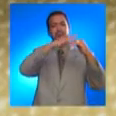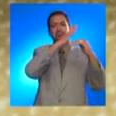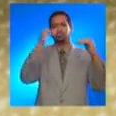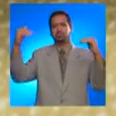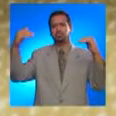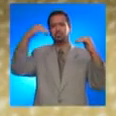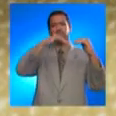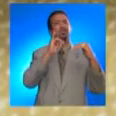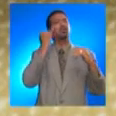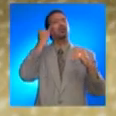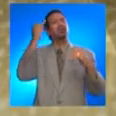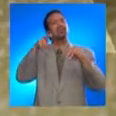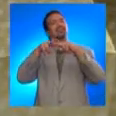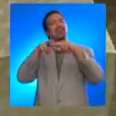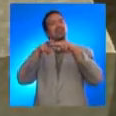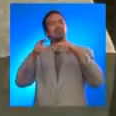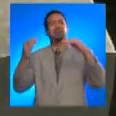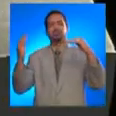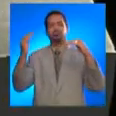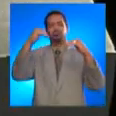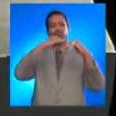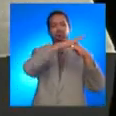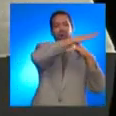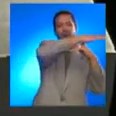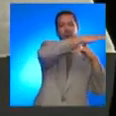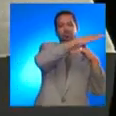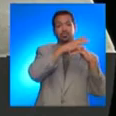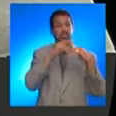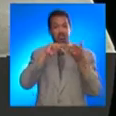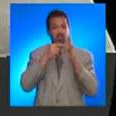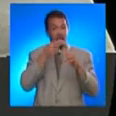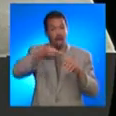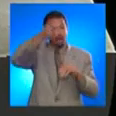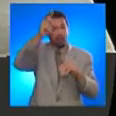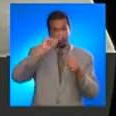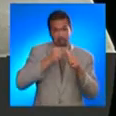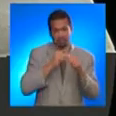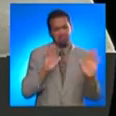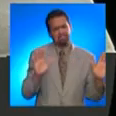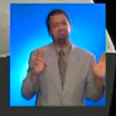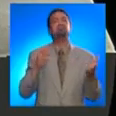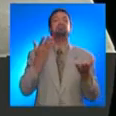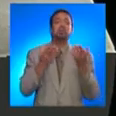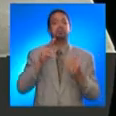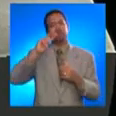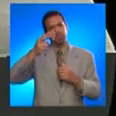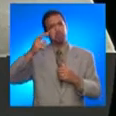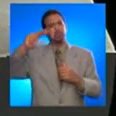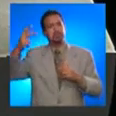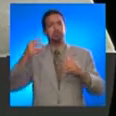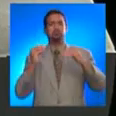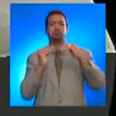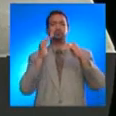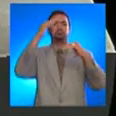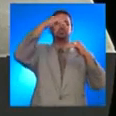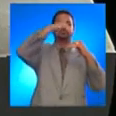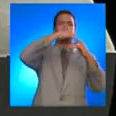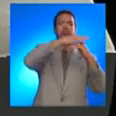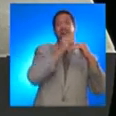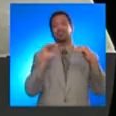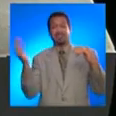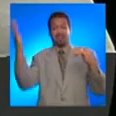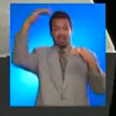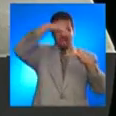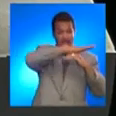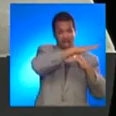A tsunami is a series of waves in which the first is not necessarily the largest wave. The distance between waves